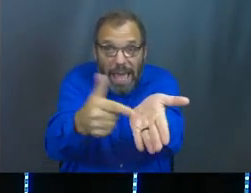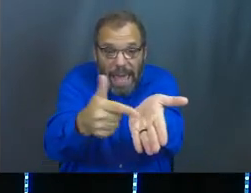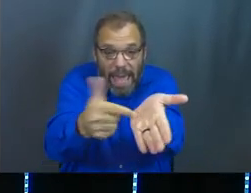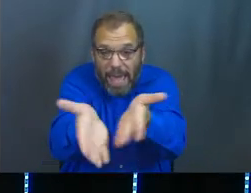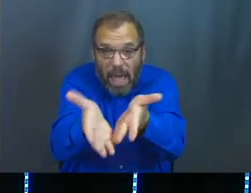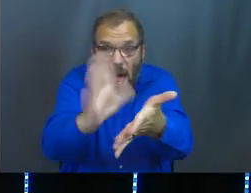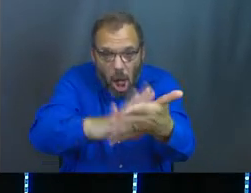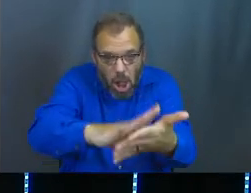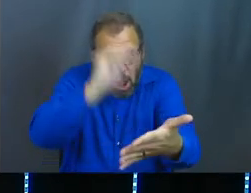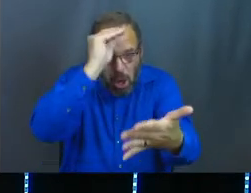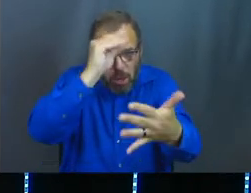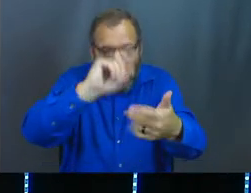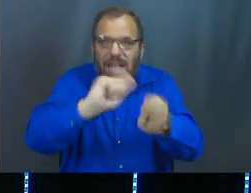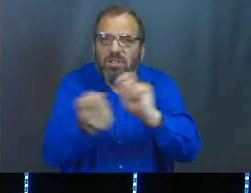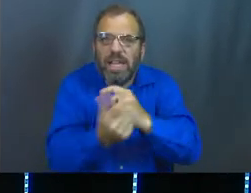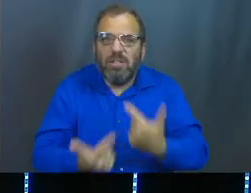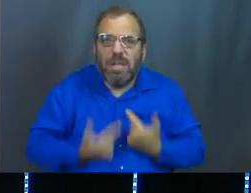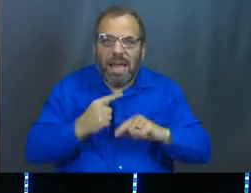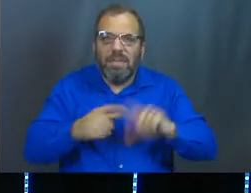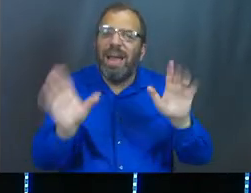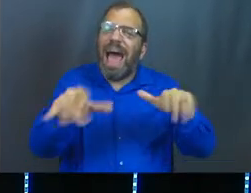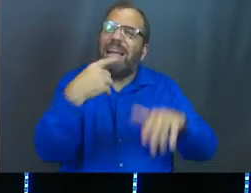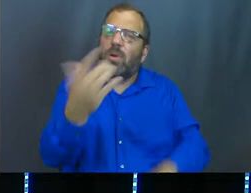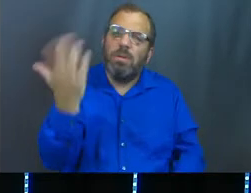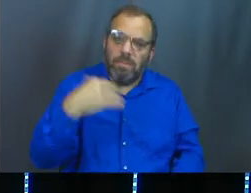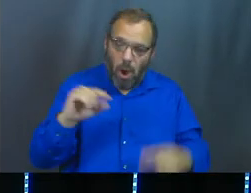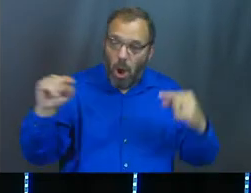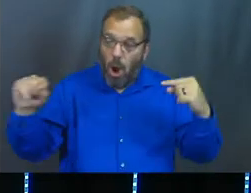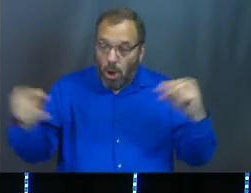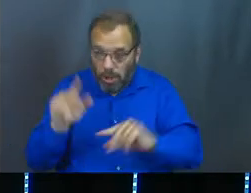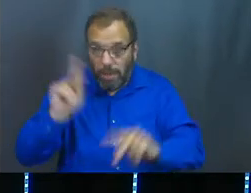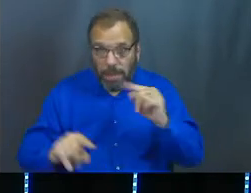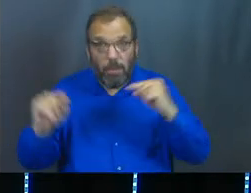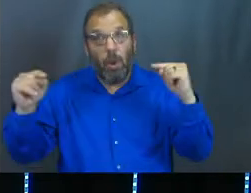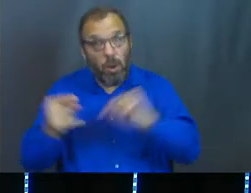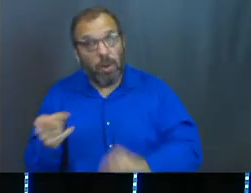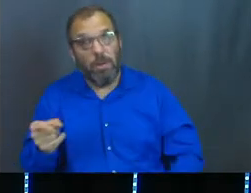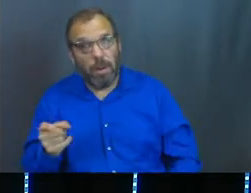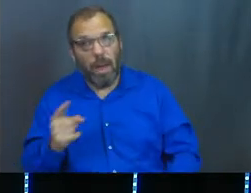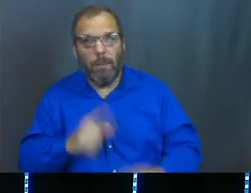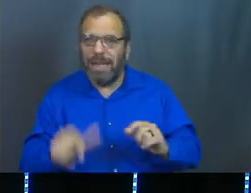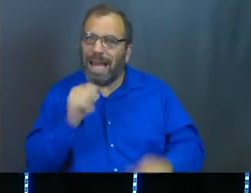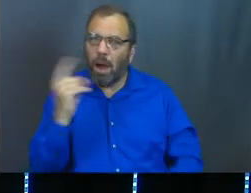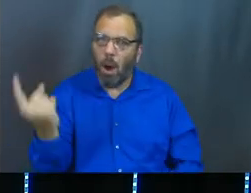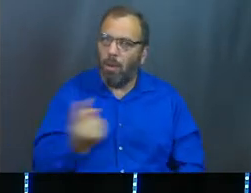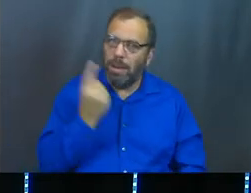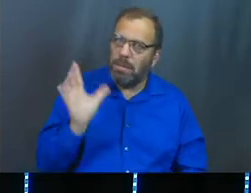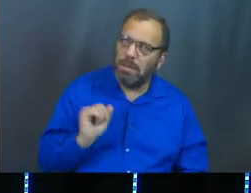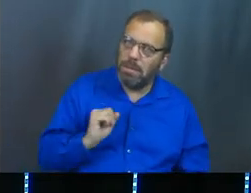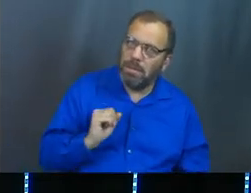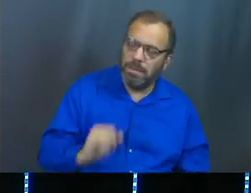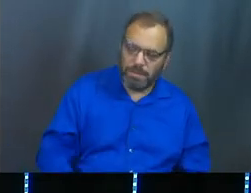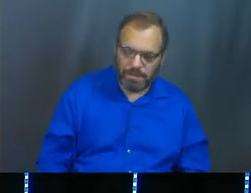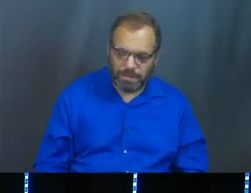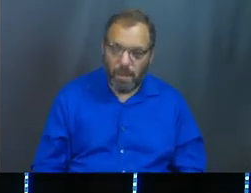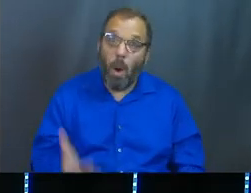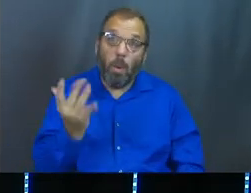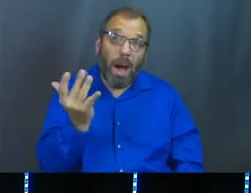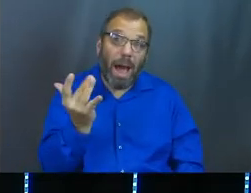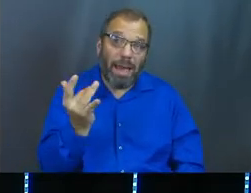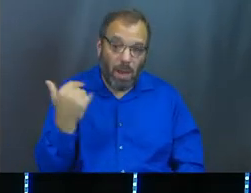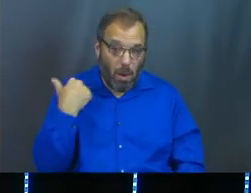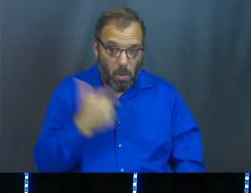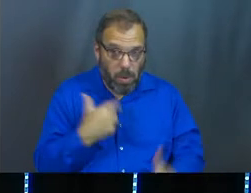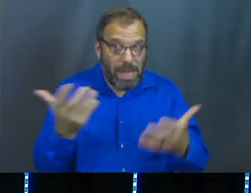learn it, and we could live a different kind of life. I said before, hurting people hurt, but not always. Because